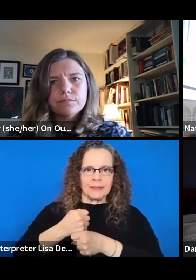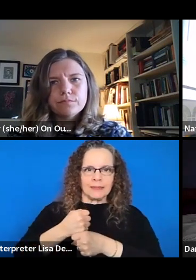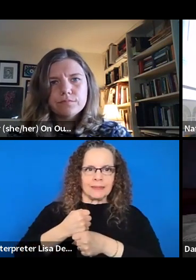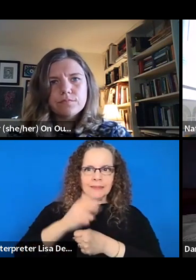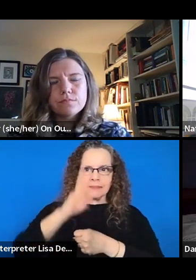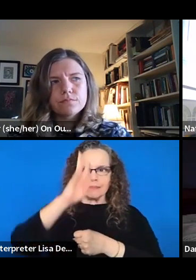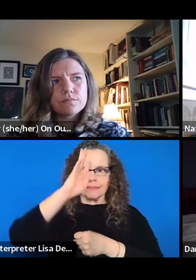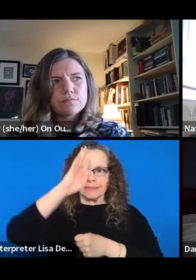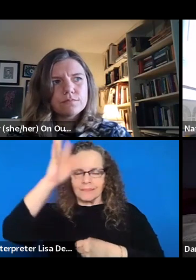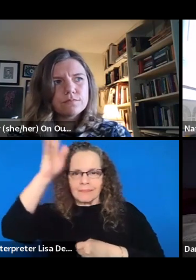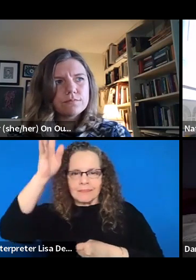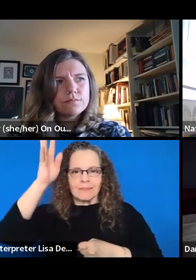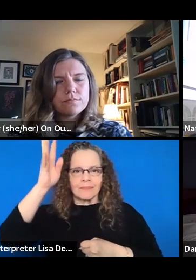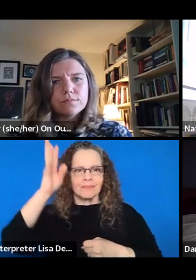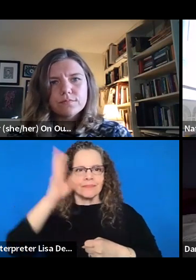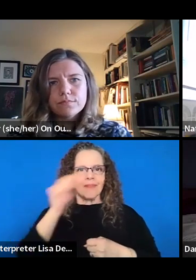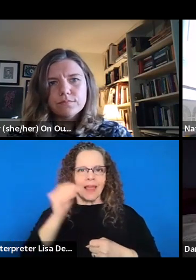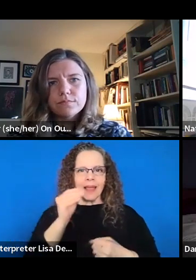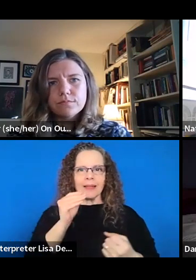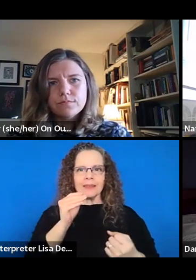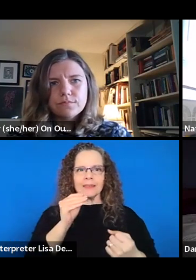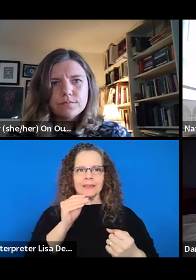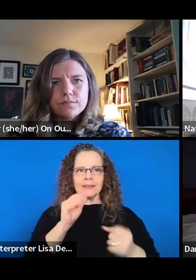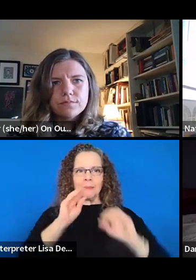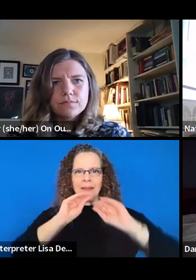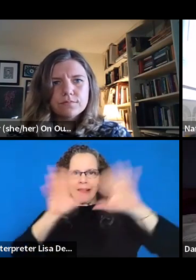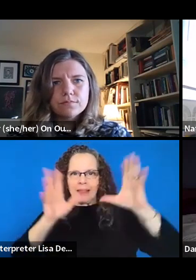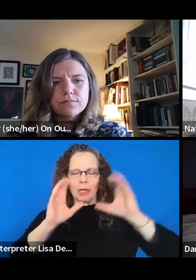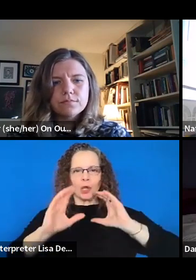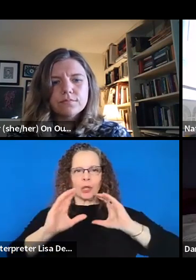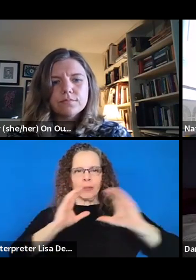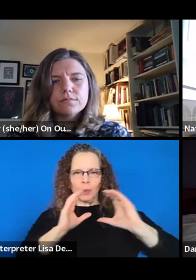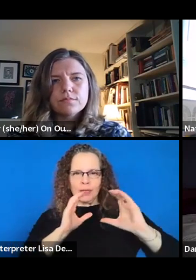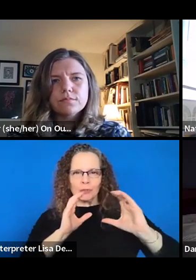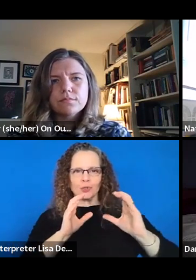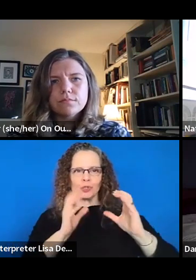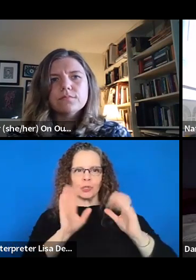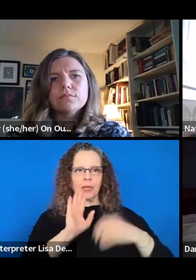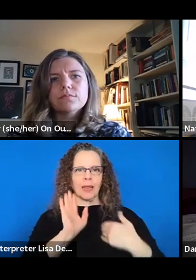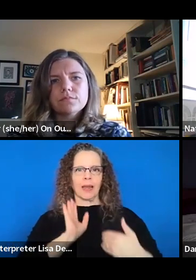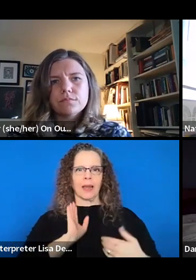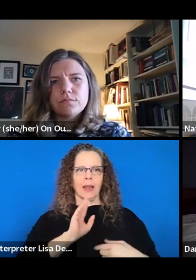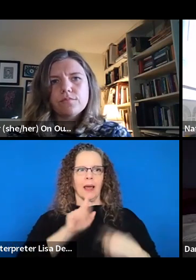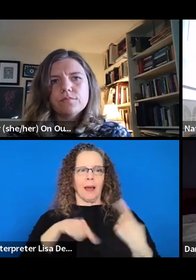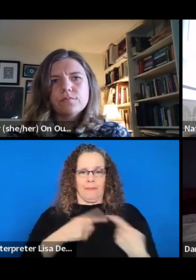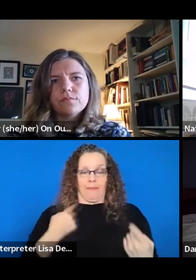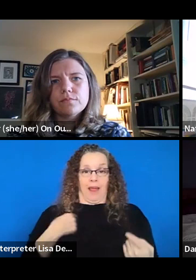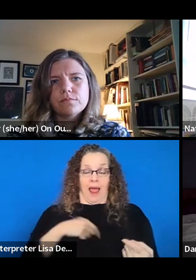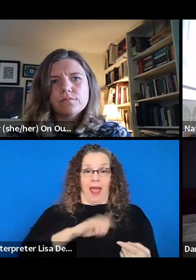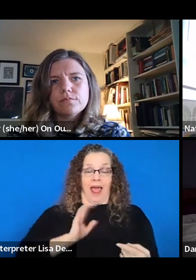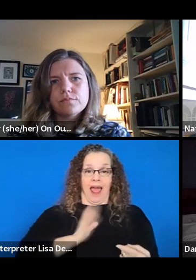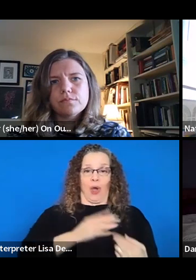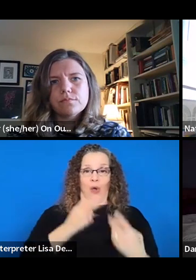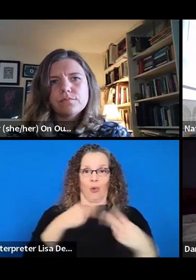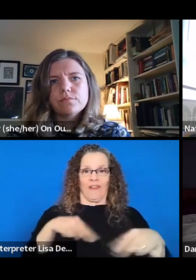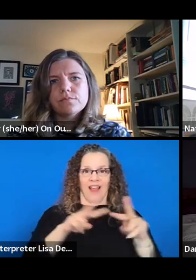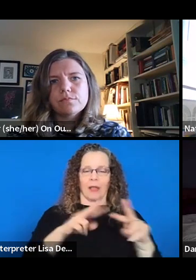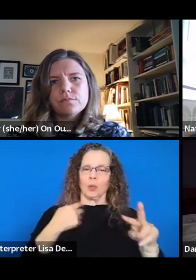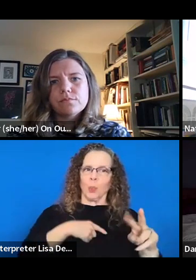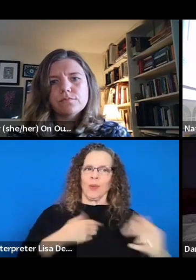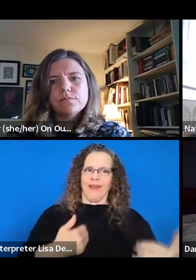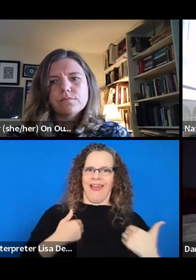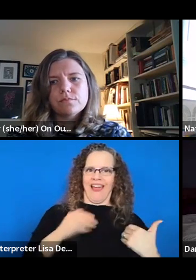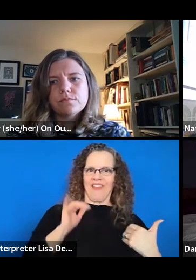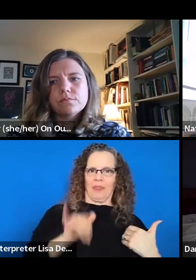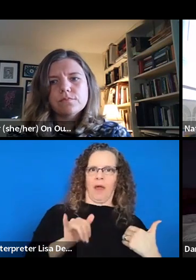and articulate those values. And we don't need anyone's support to do that, right? Like we have that. That's a it's a great place to begin.